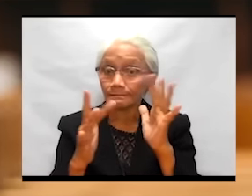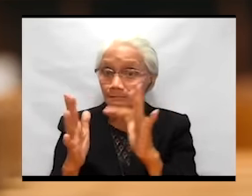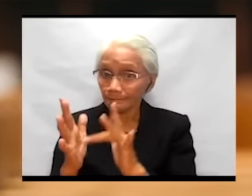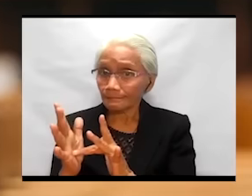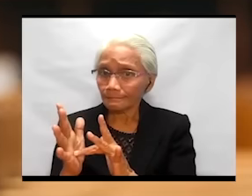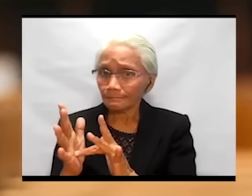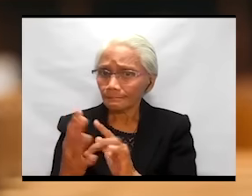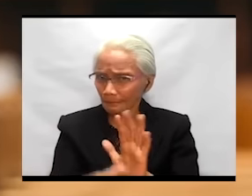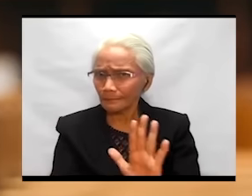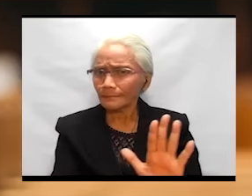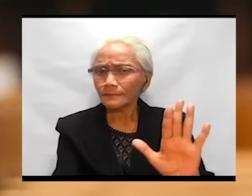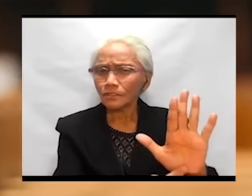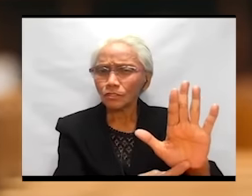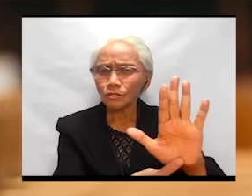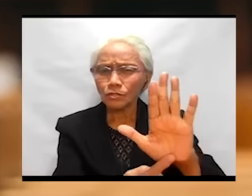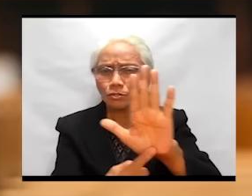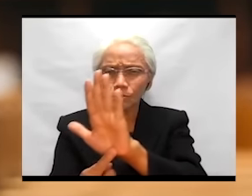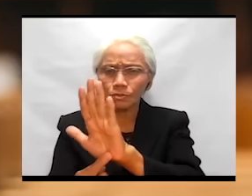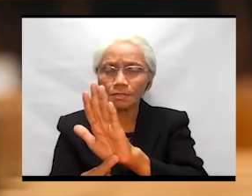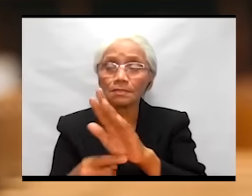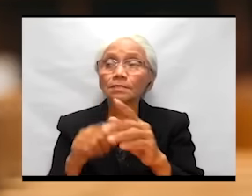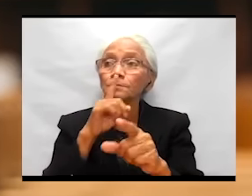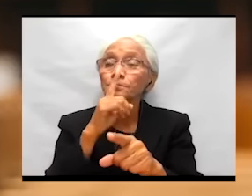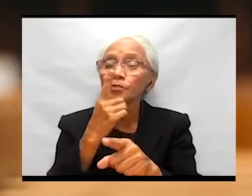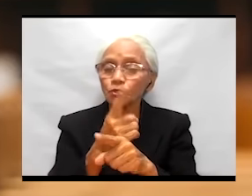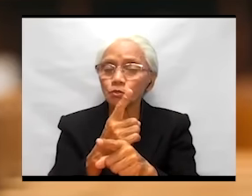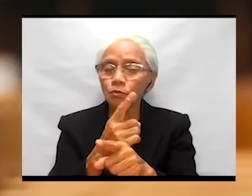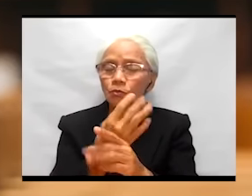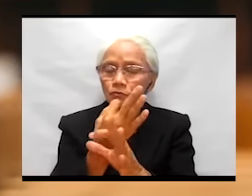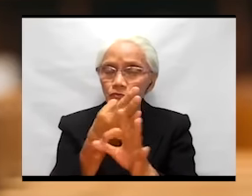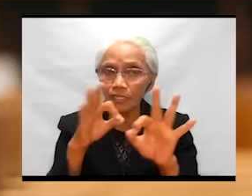Jesus shows us true freedom.